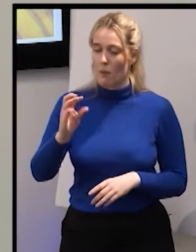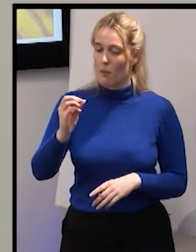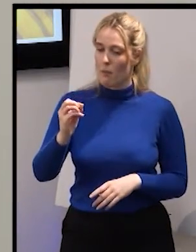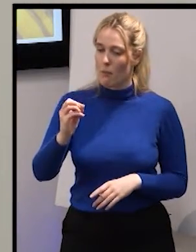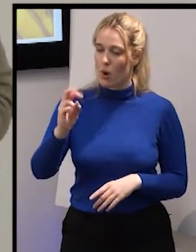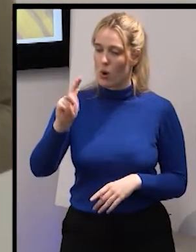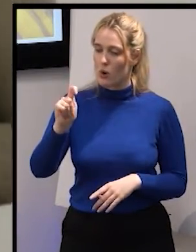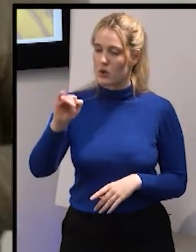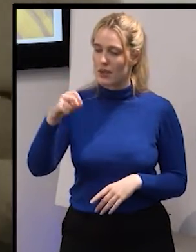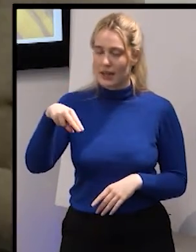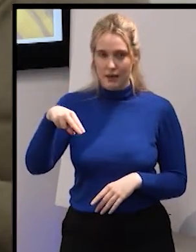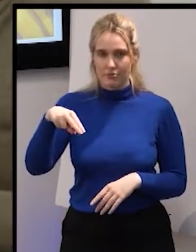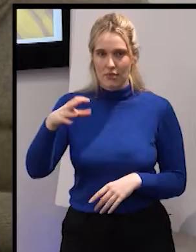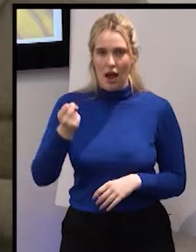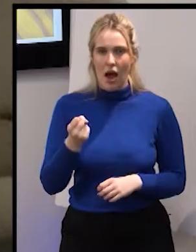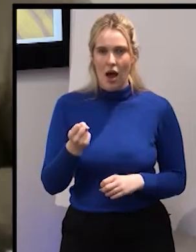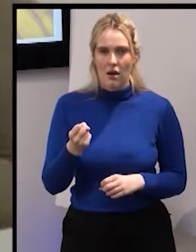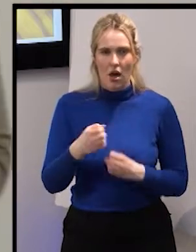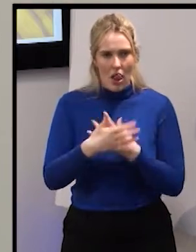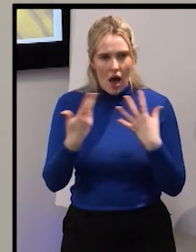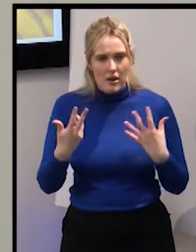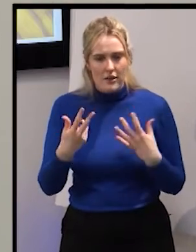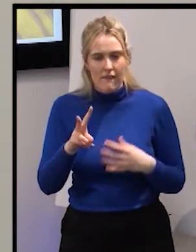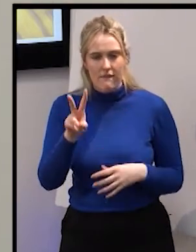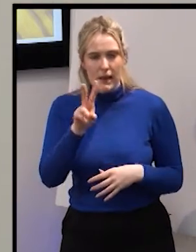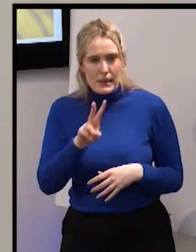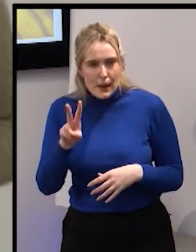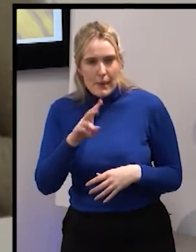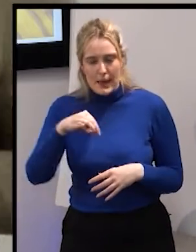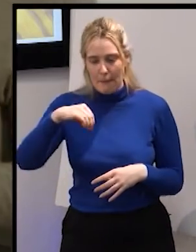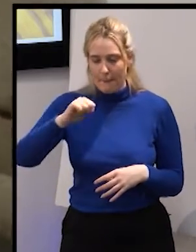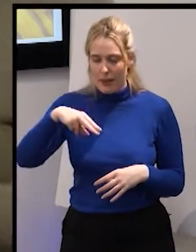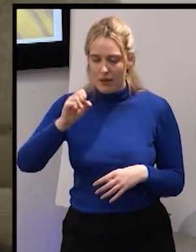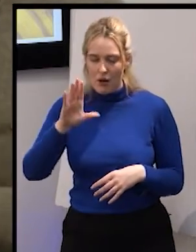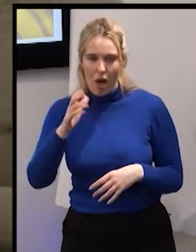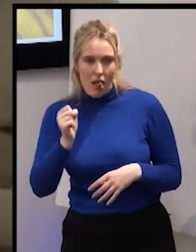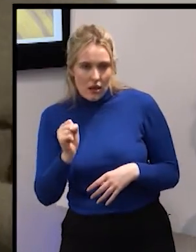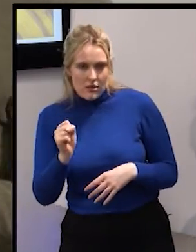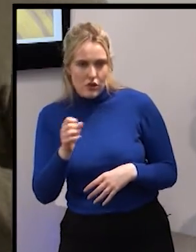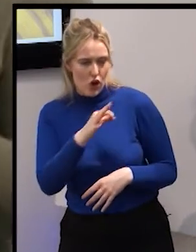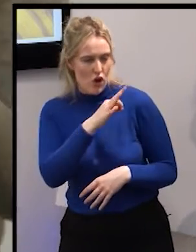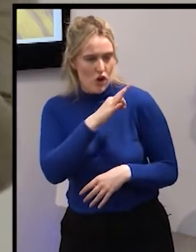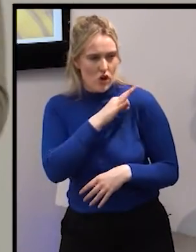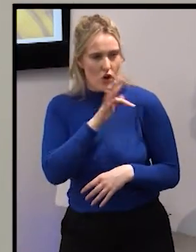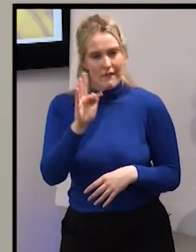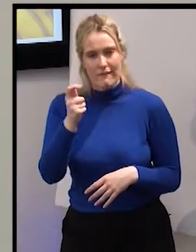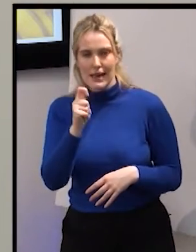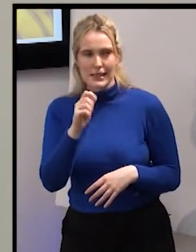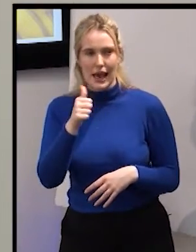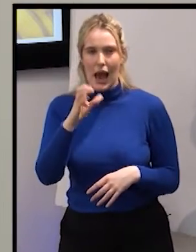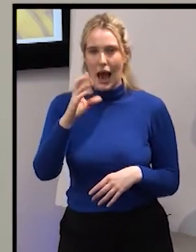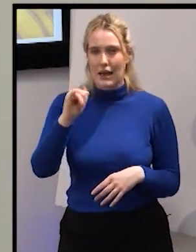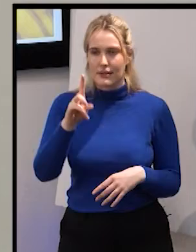they have a very nice content of vitamins that we all know minerals and the good fatty acids like in the